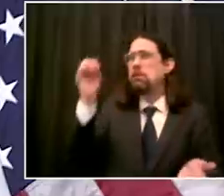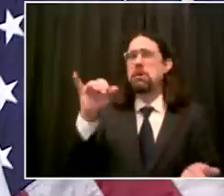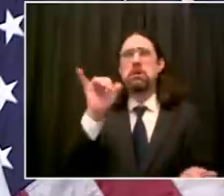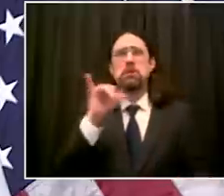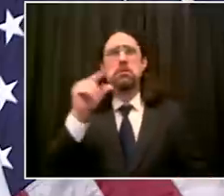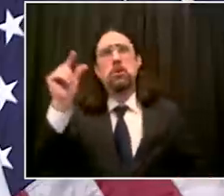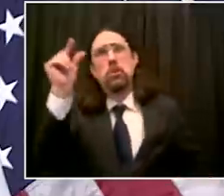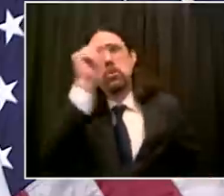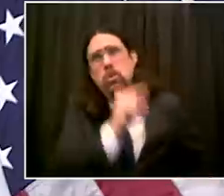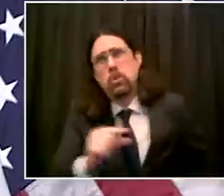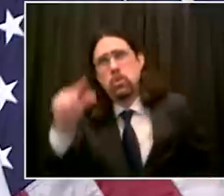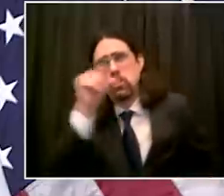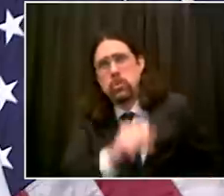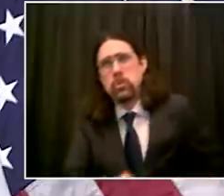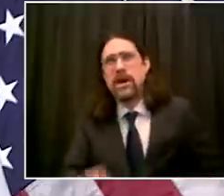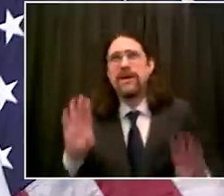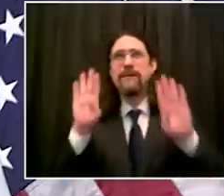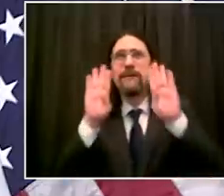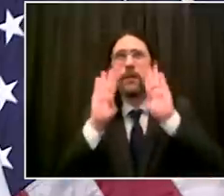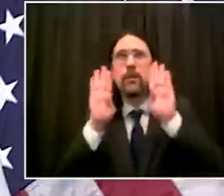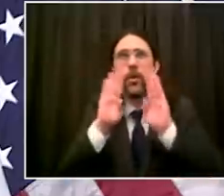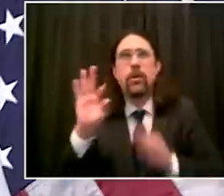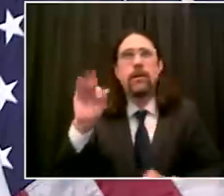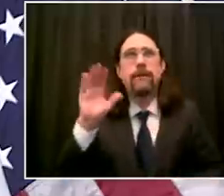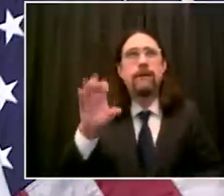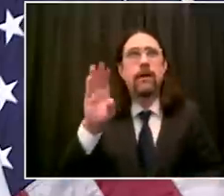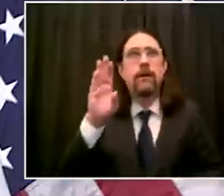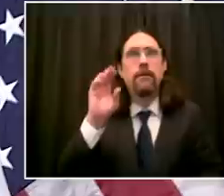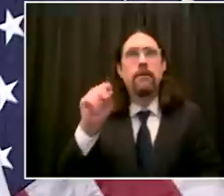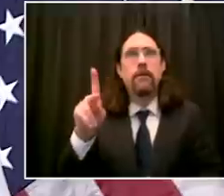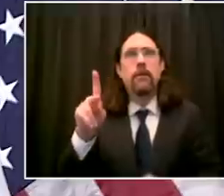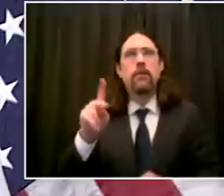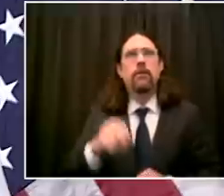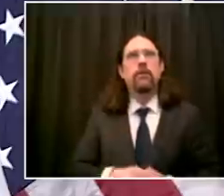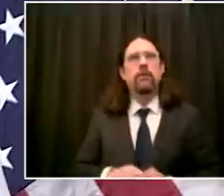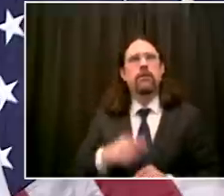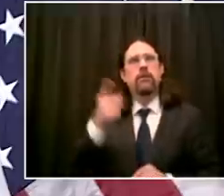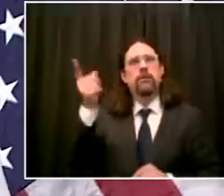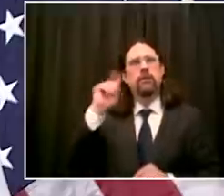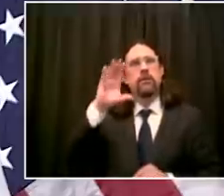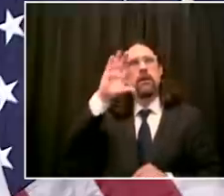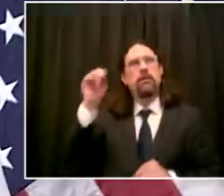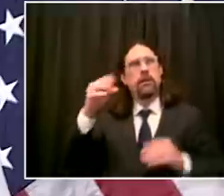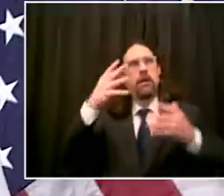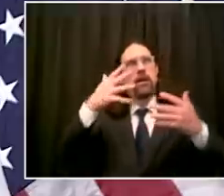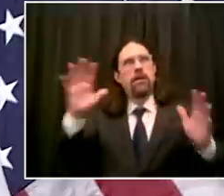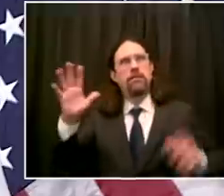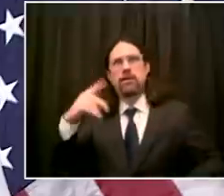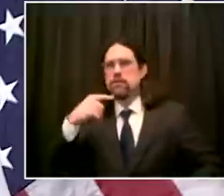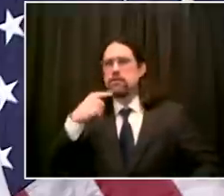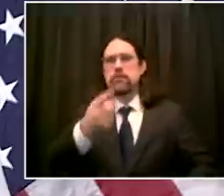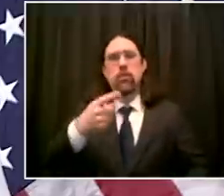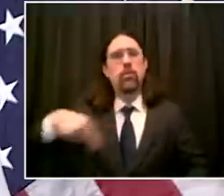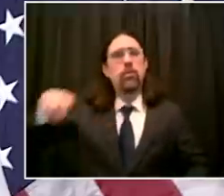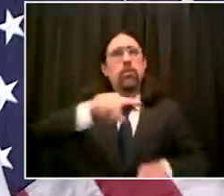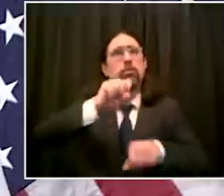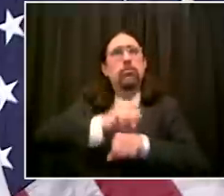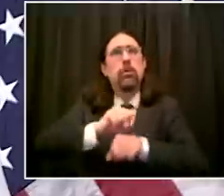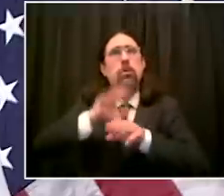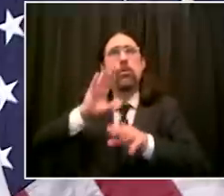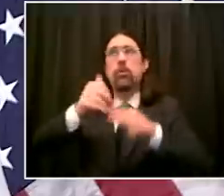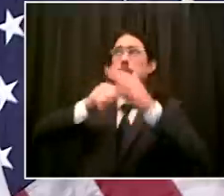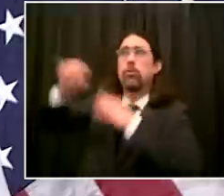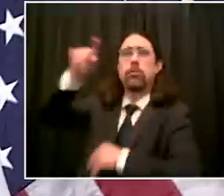basis but it's always helpful and appreciated when people have an idea of when things will change so they can plan for it over the long term so